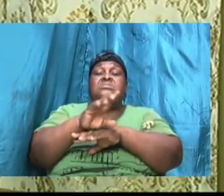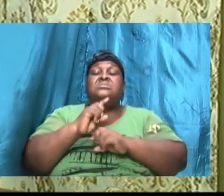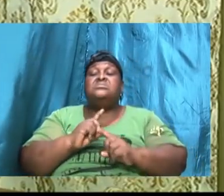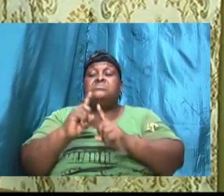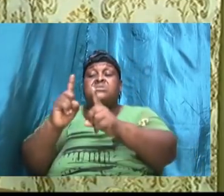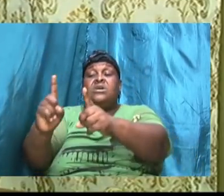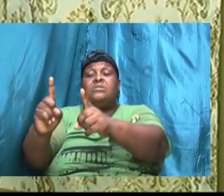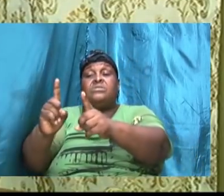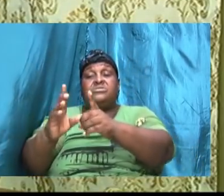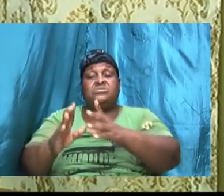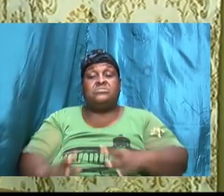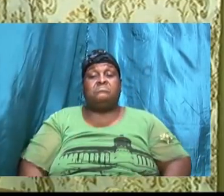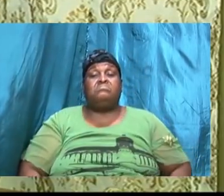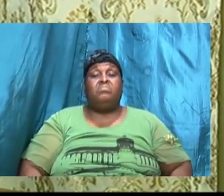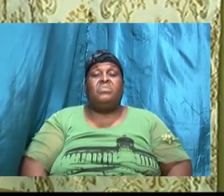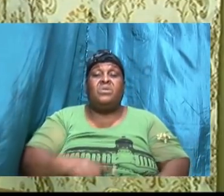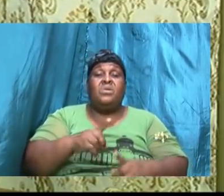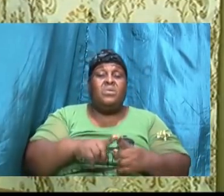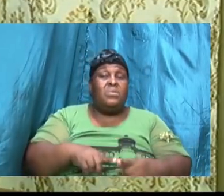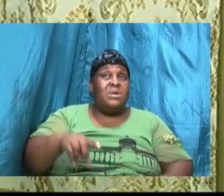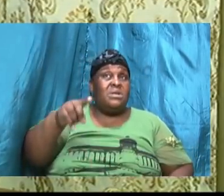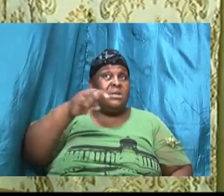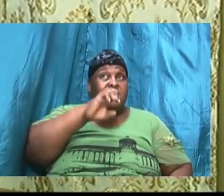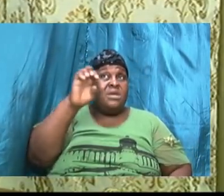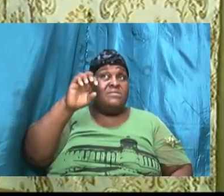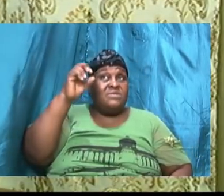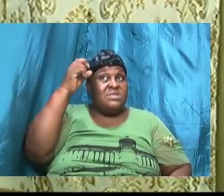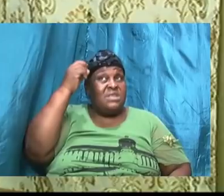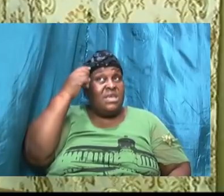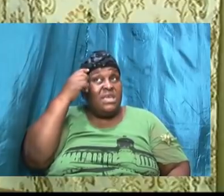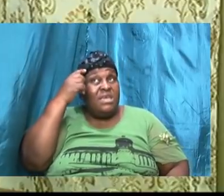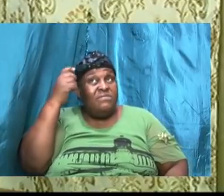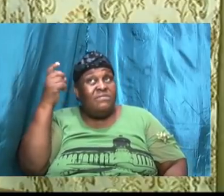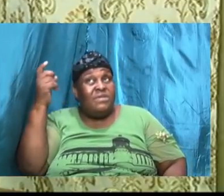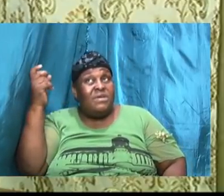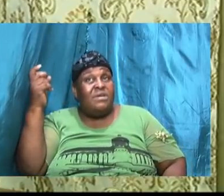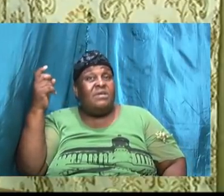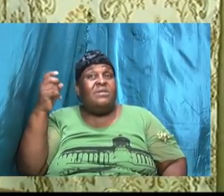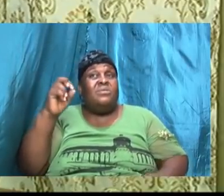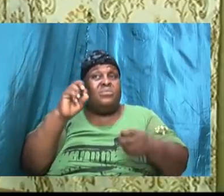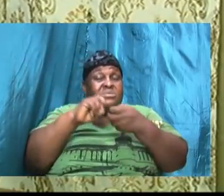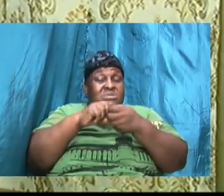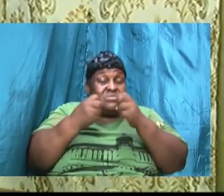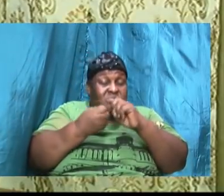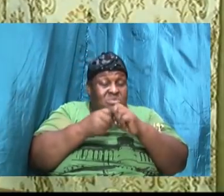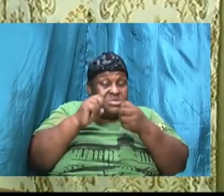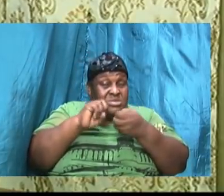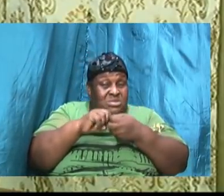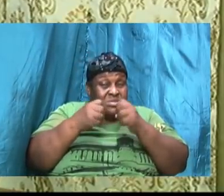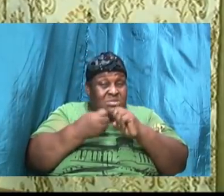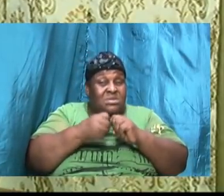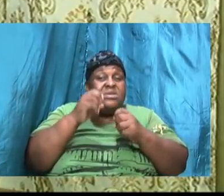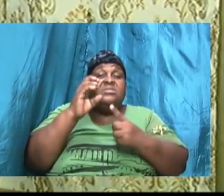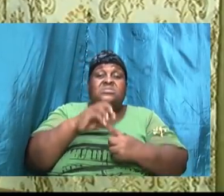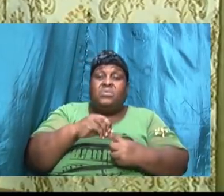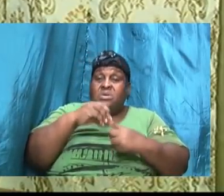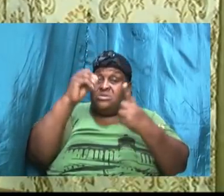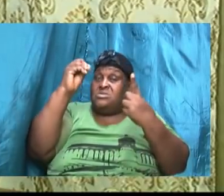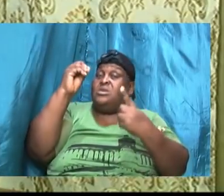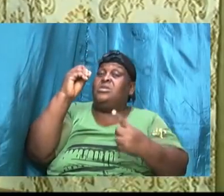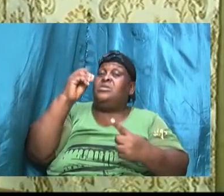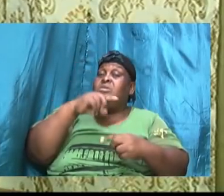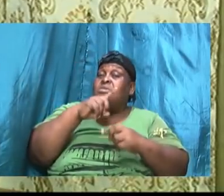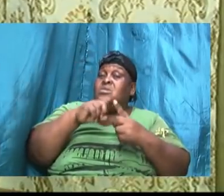whenever David was faced with any form of situation especially when it